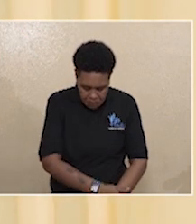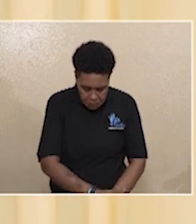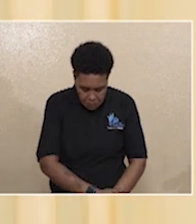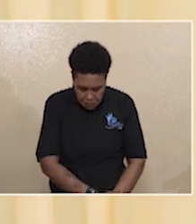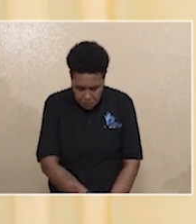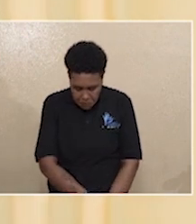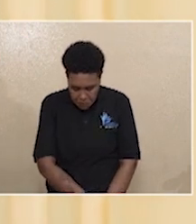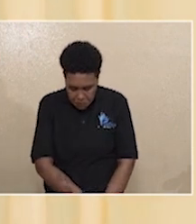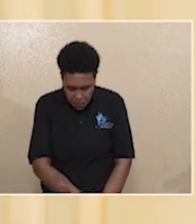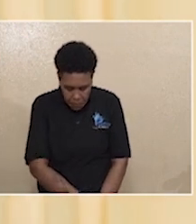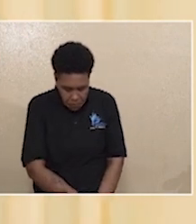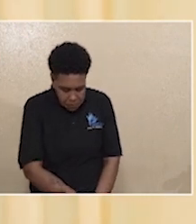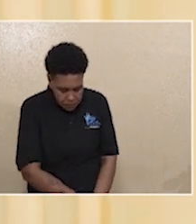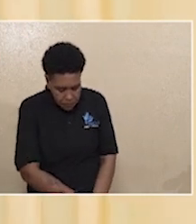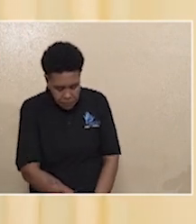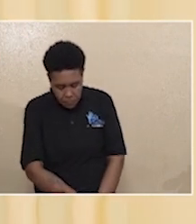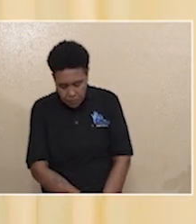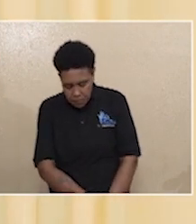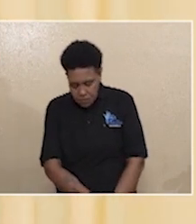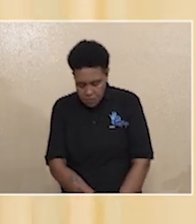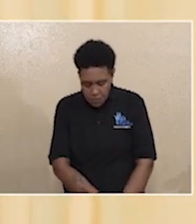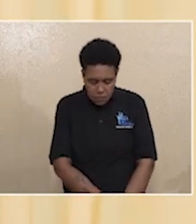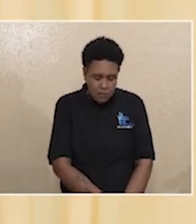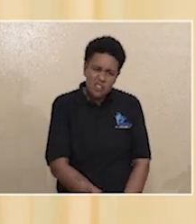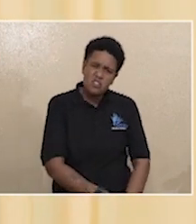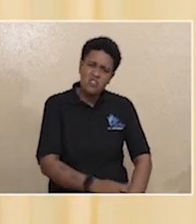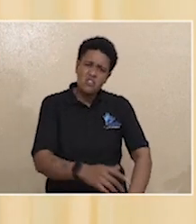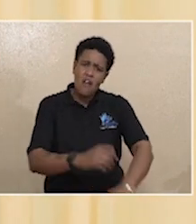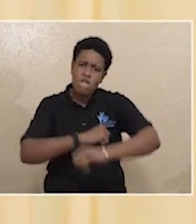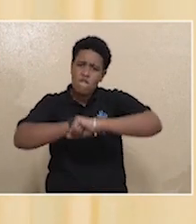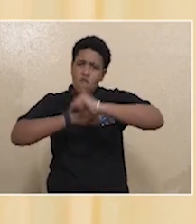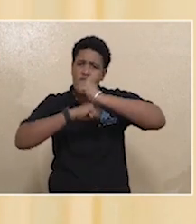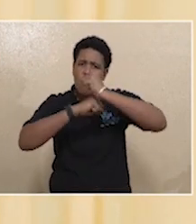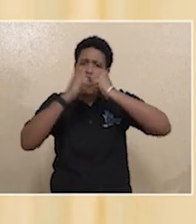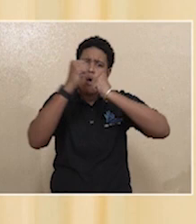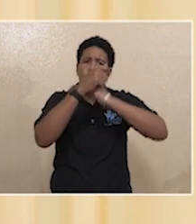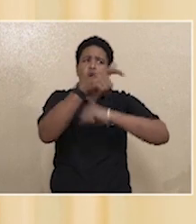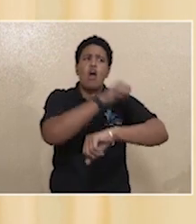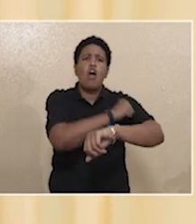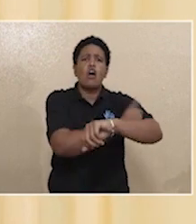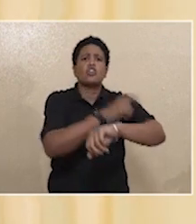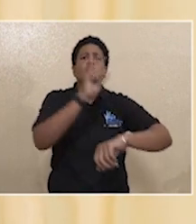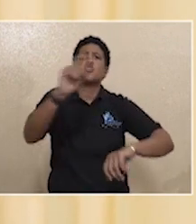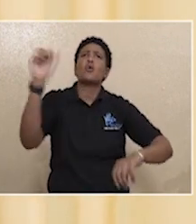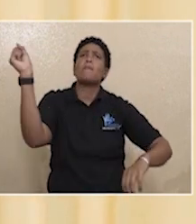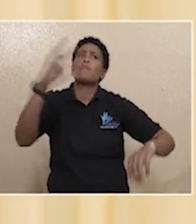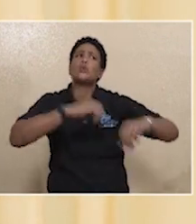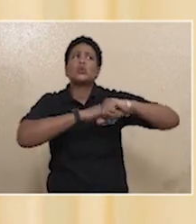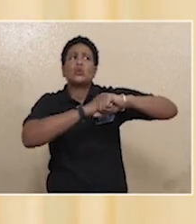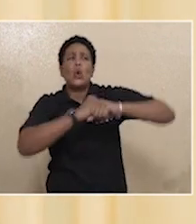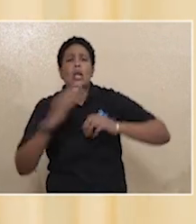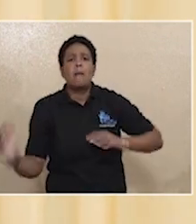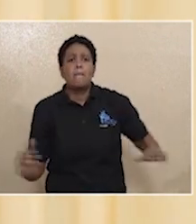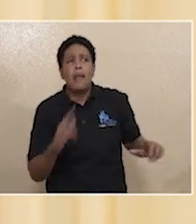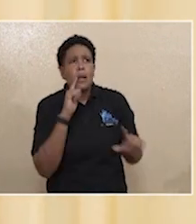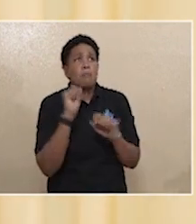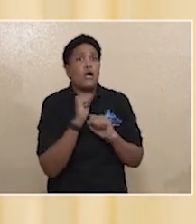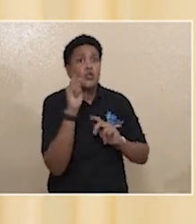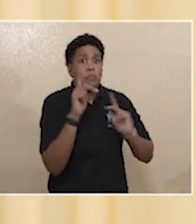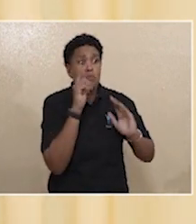for which the authority shall put in place a security plan that ensures that enrolled